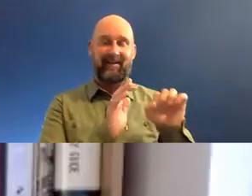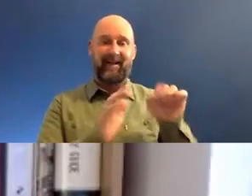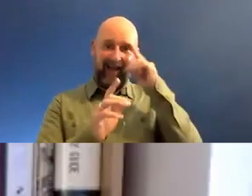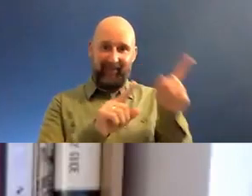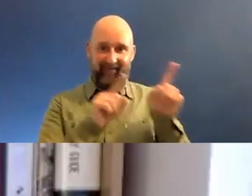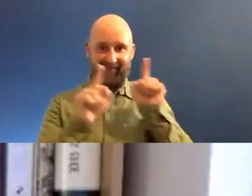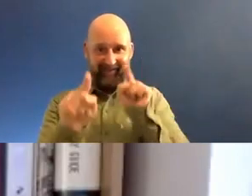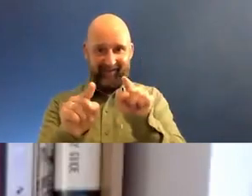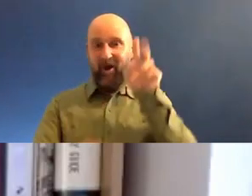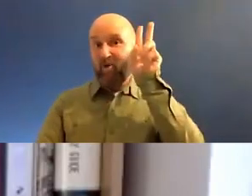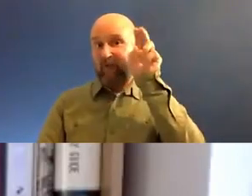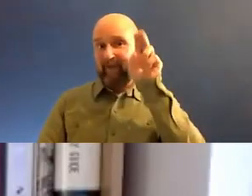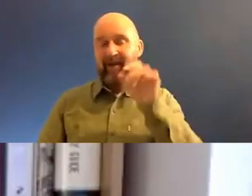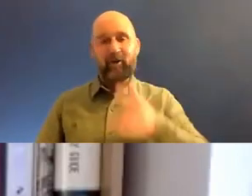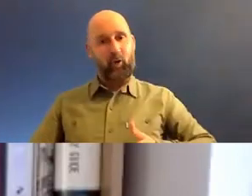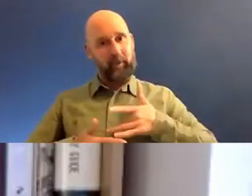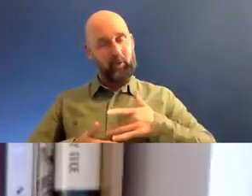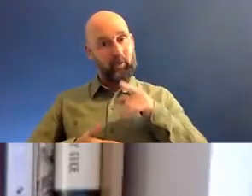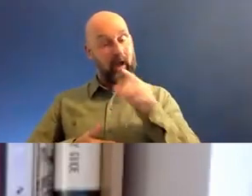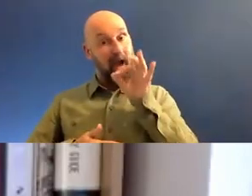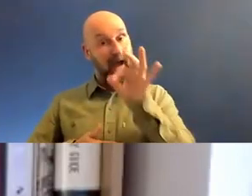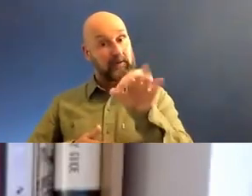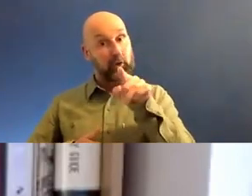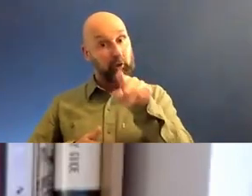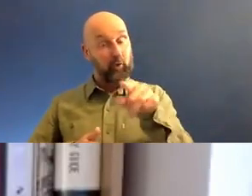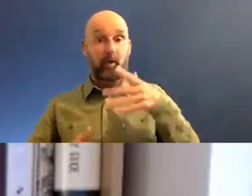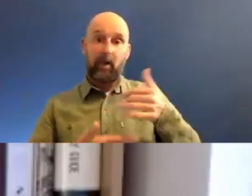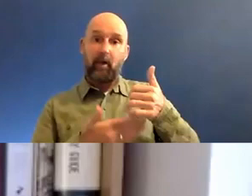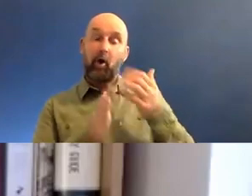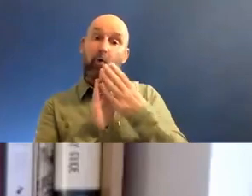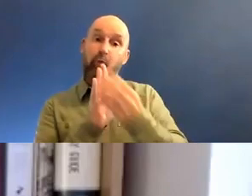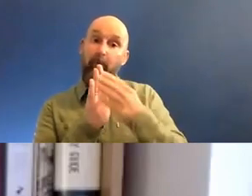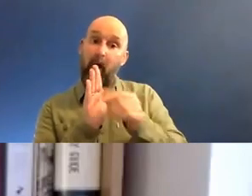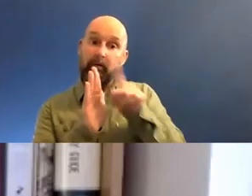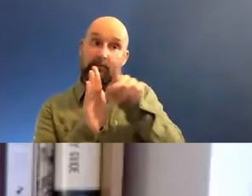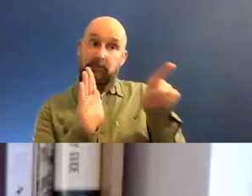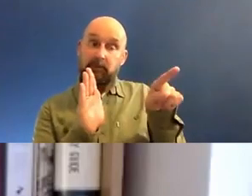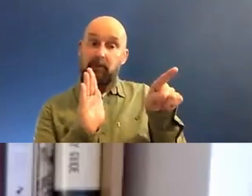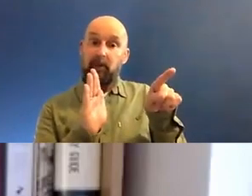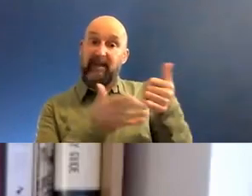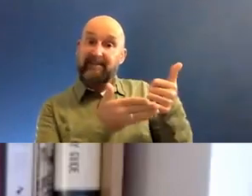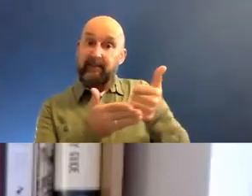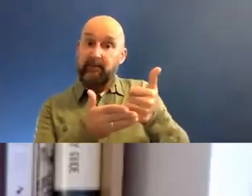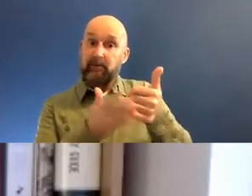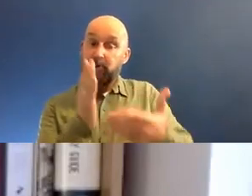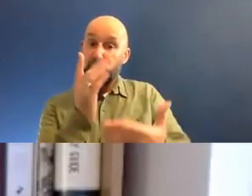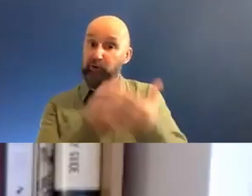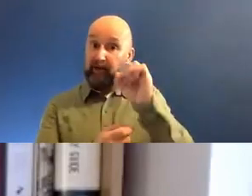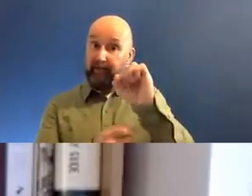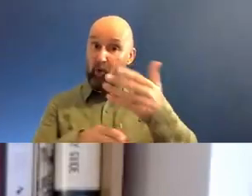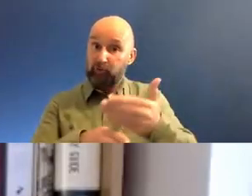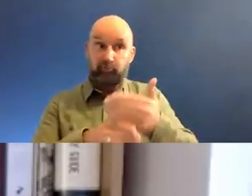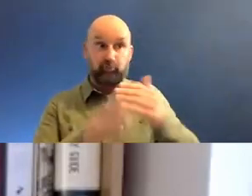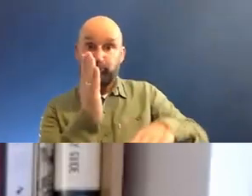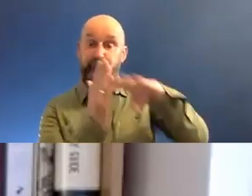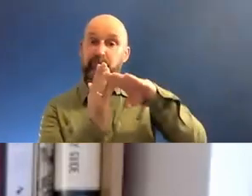we should hear if Rabia has a view about whether she has had, uh, role models, whether she's had assistance to get to the position she's got